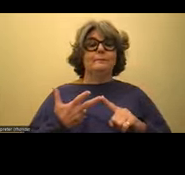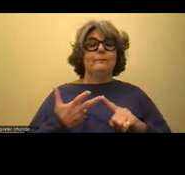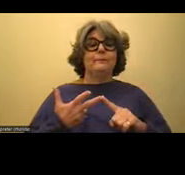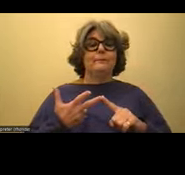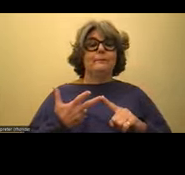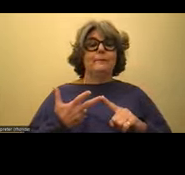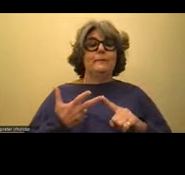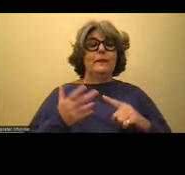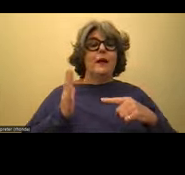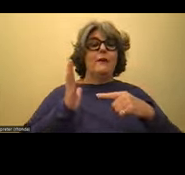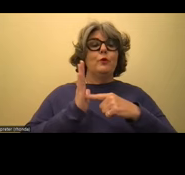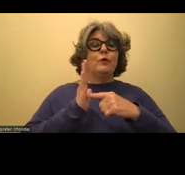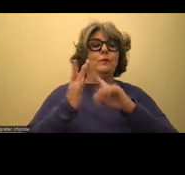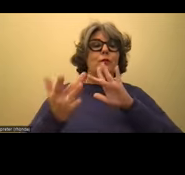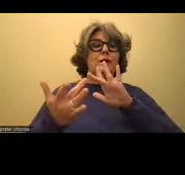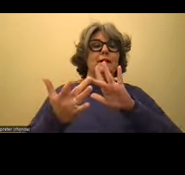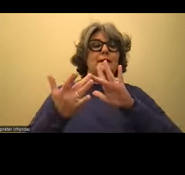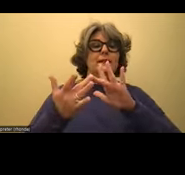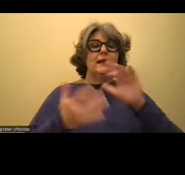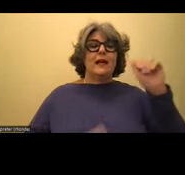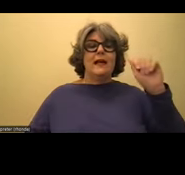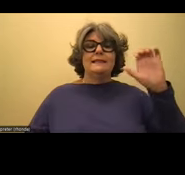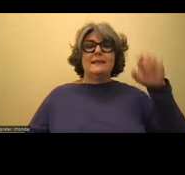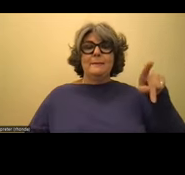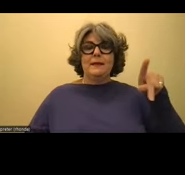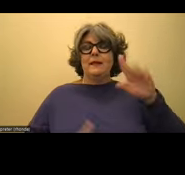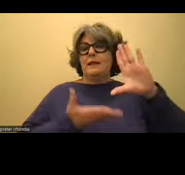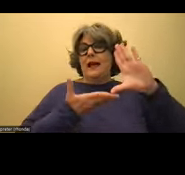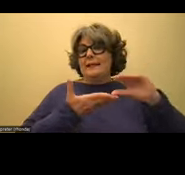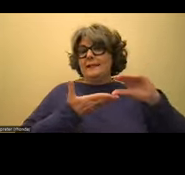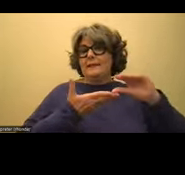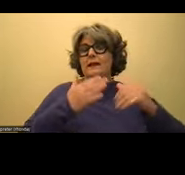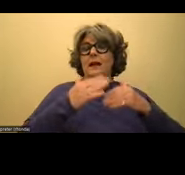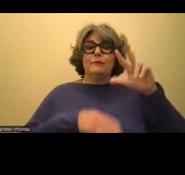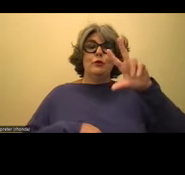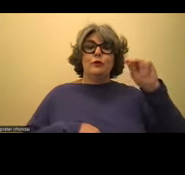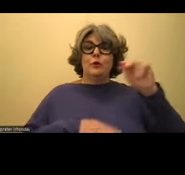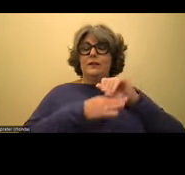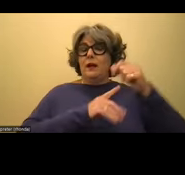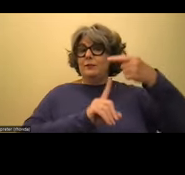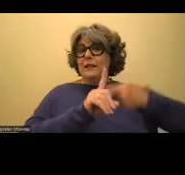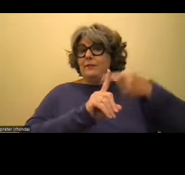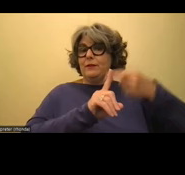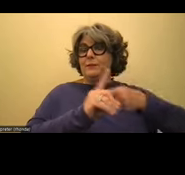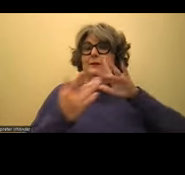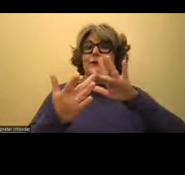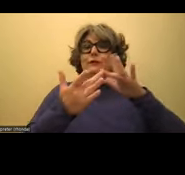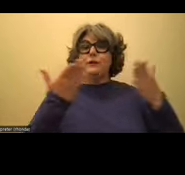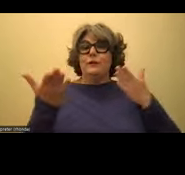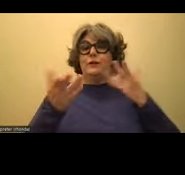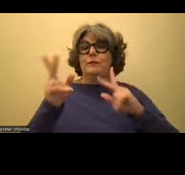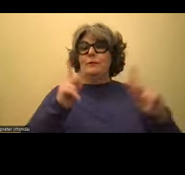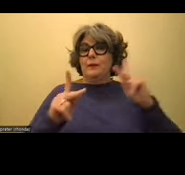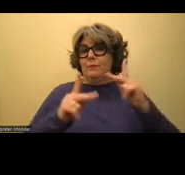Connectivity Program because ACP provides a discount of up to $30 per month for an internet service for eligible